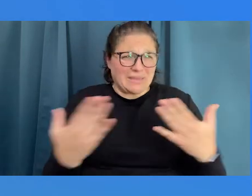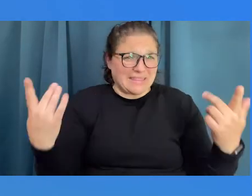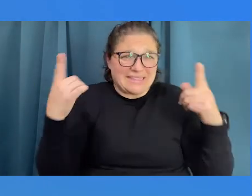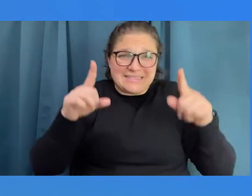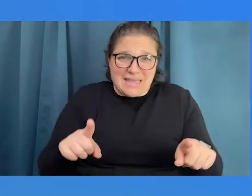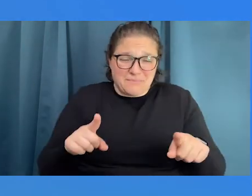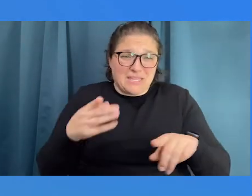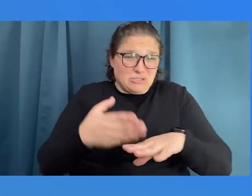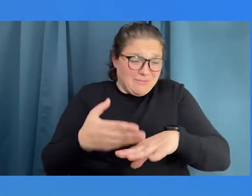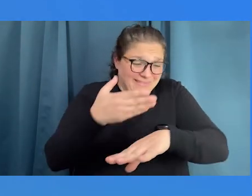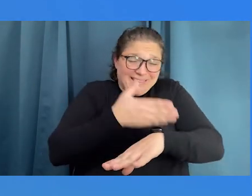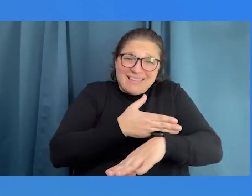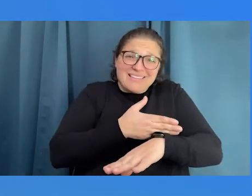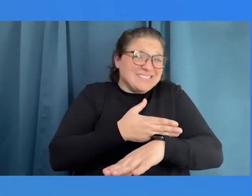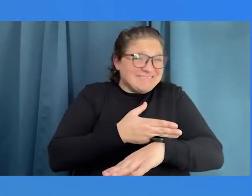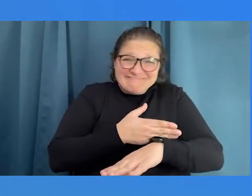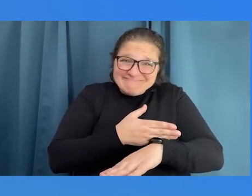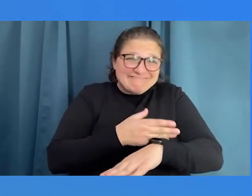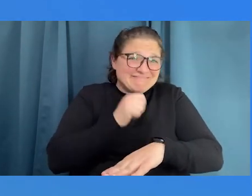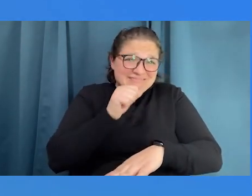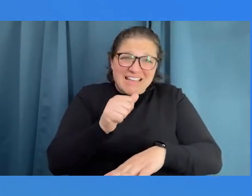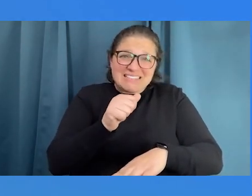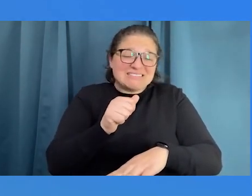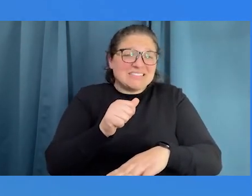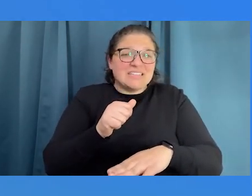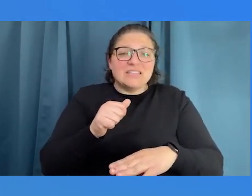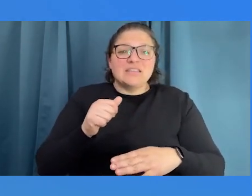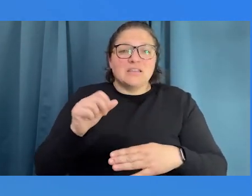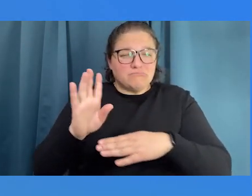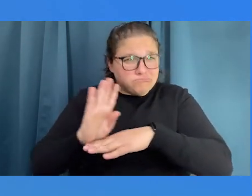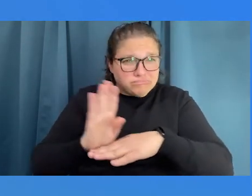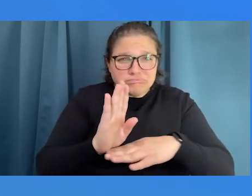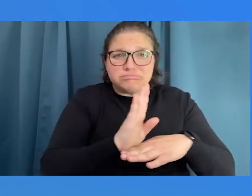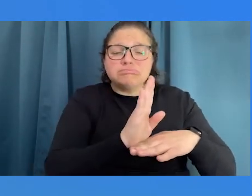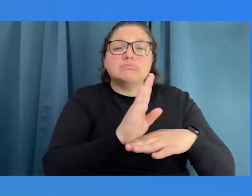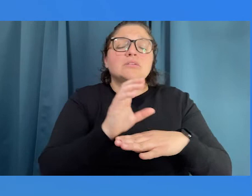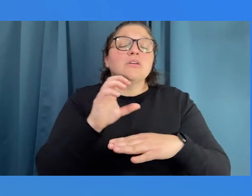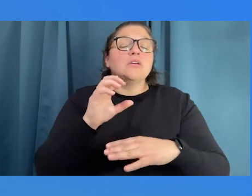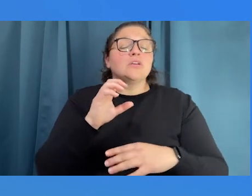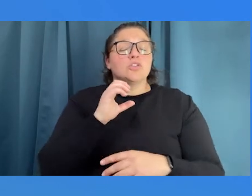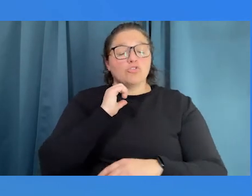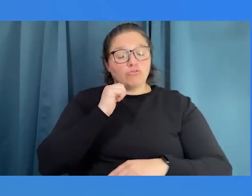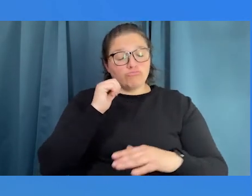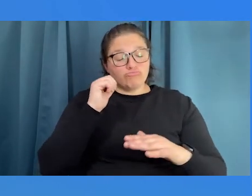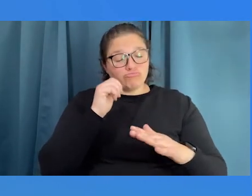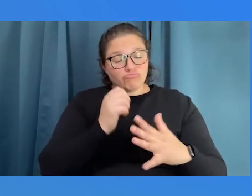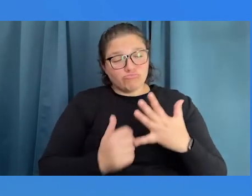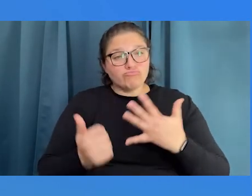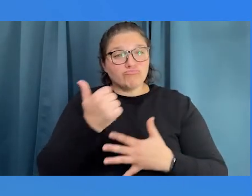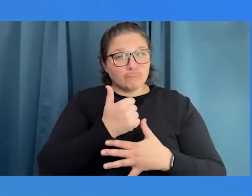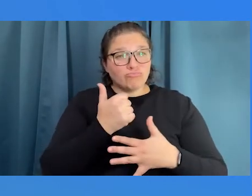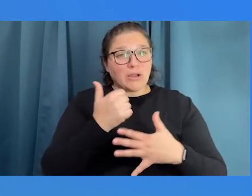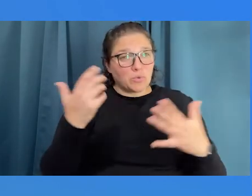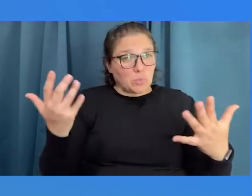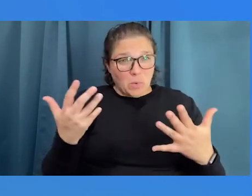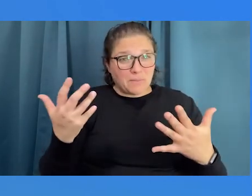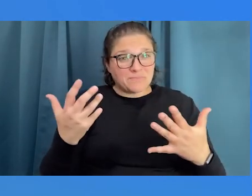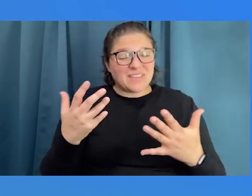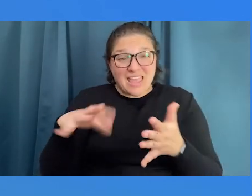of significant progress. So we set our priorities and we located funding